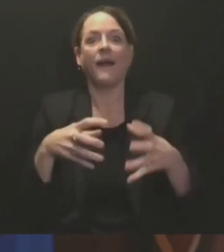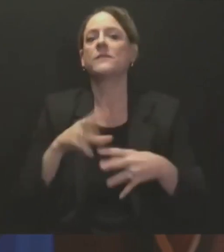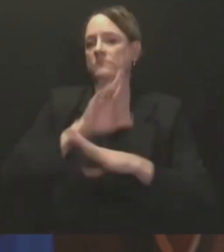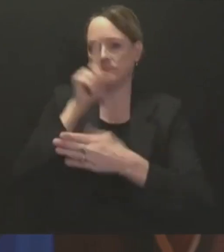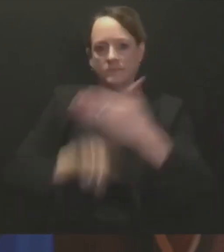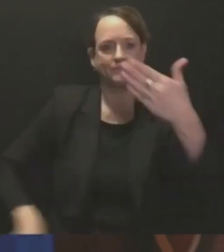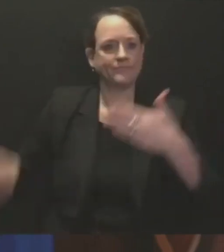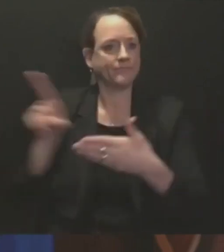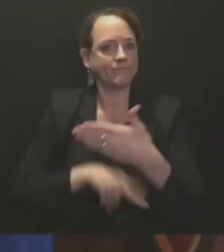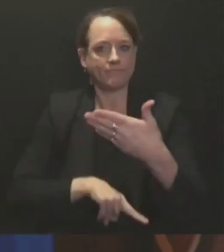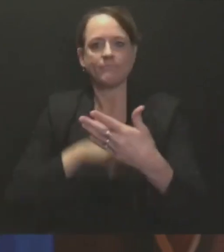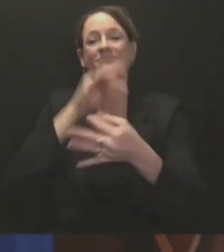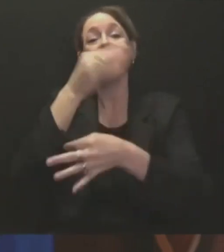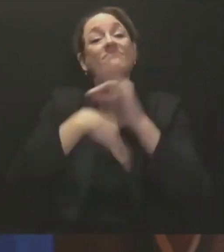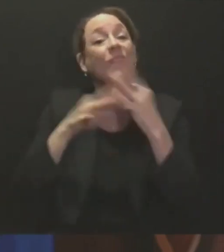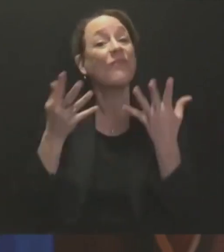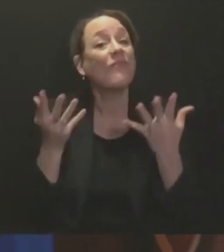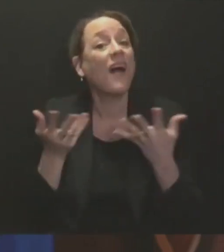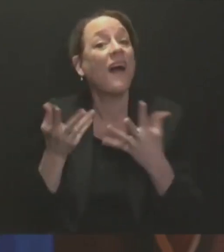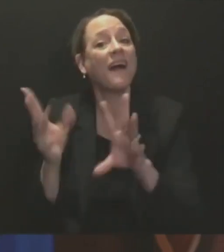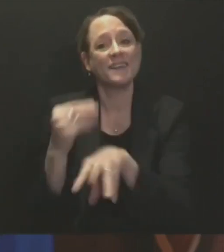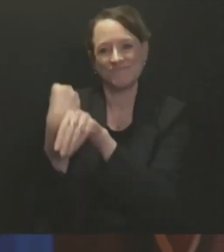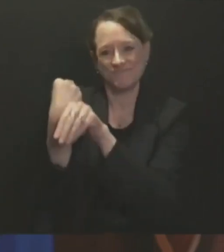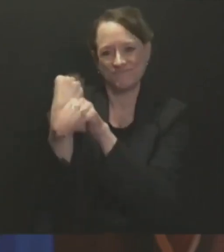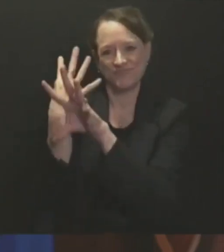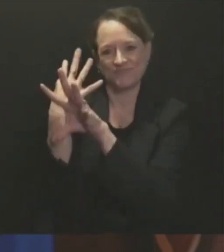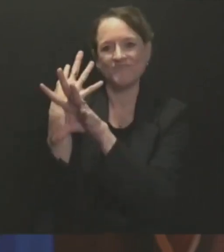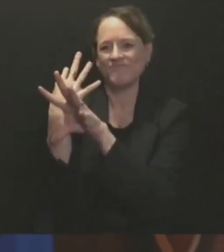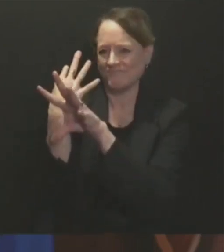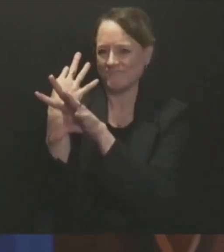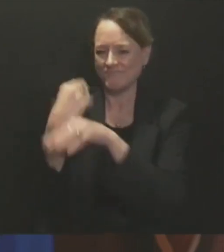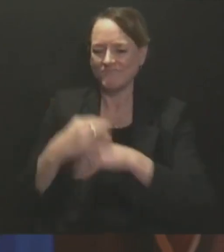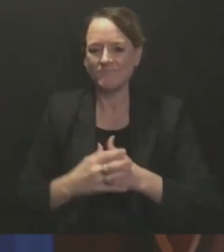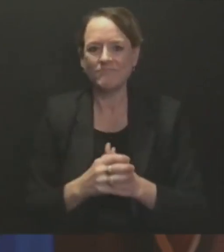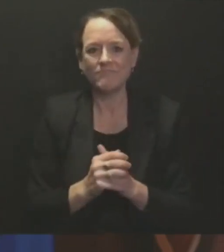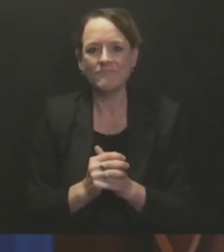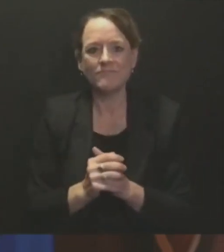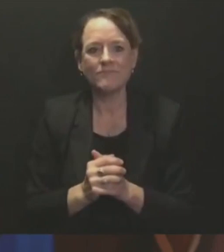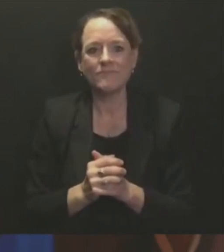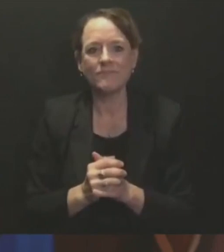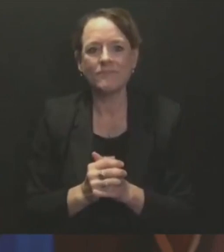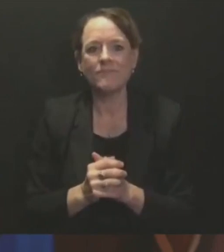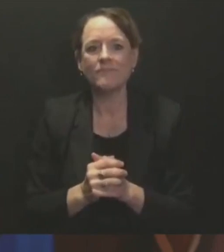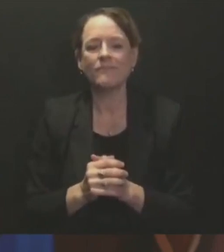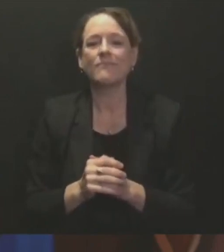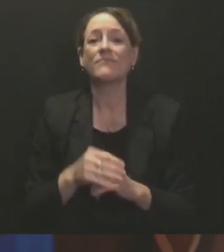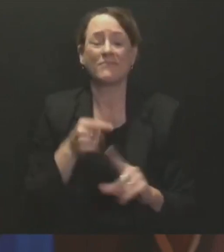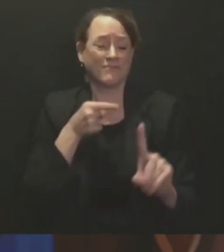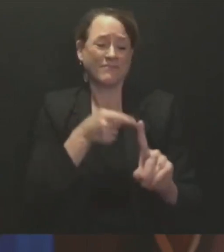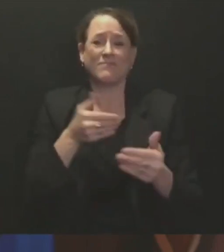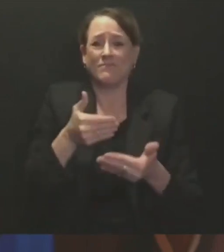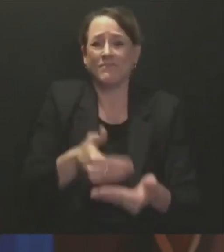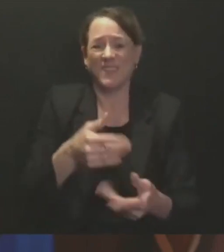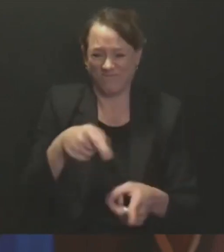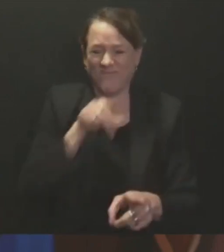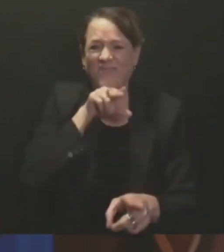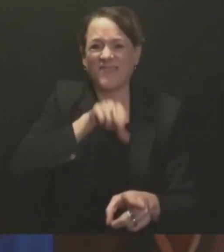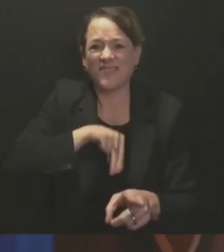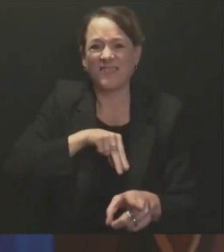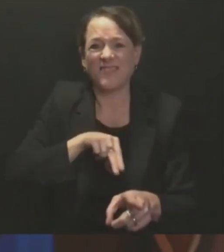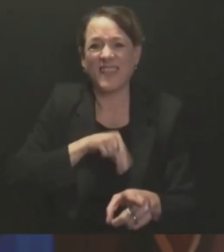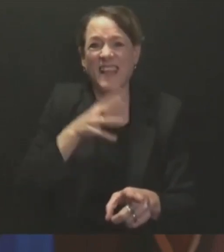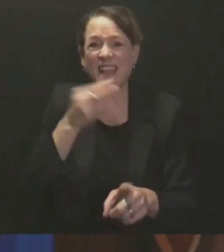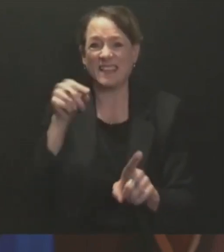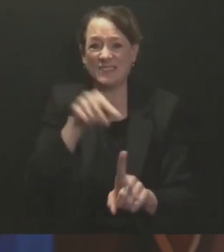holidays just around the corner, we recommend that you plan to celebrate just with your own household. You can still invite